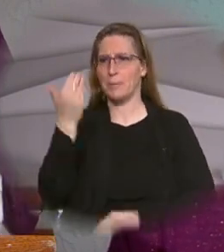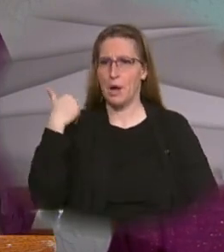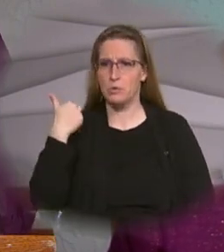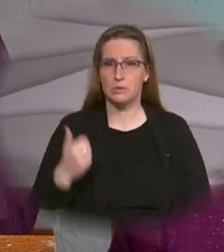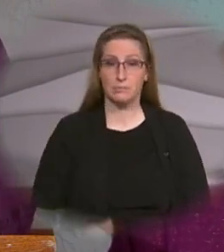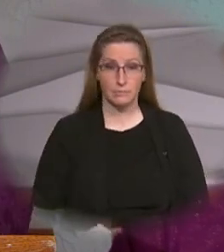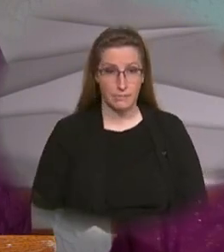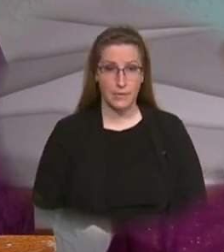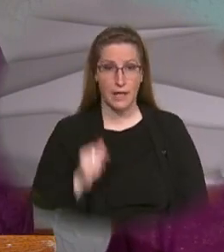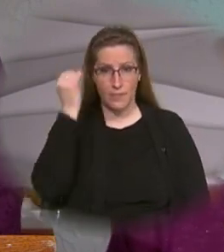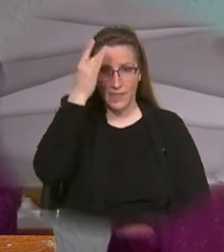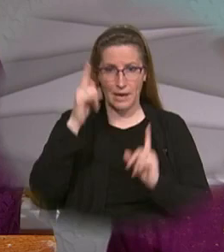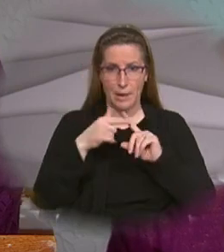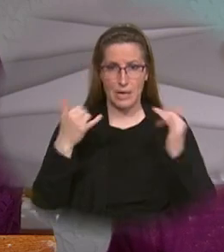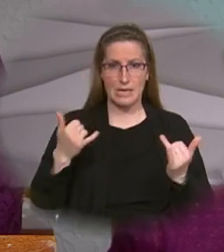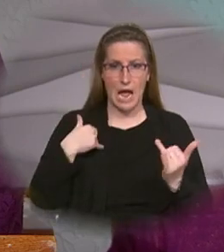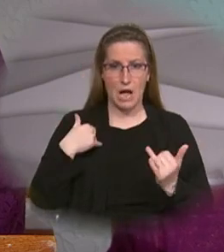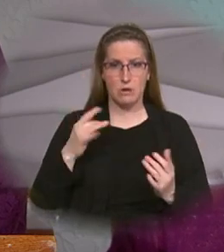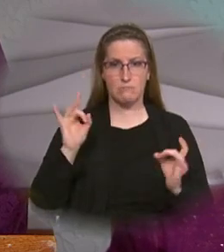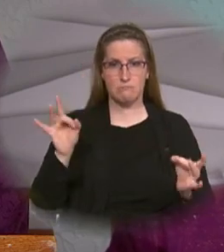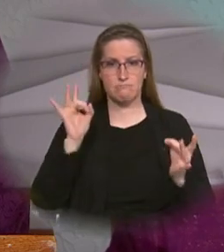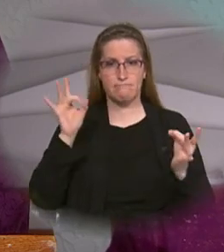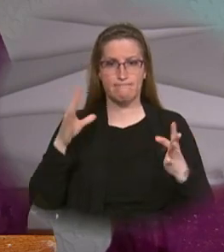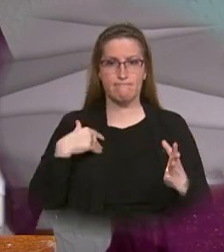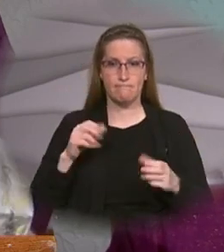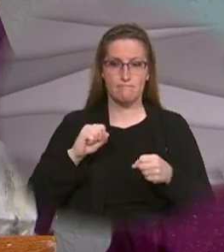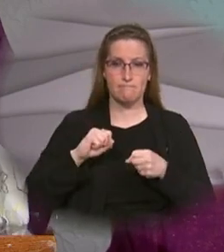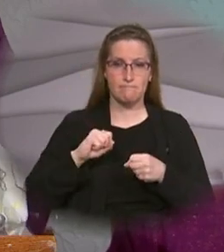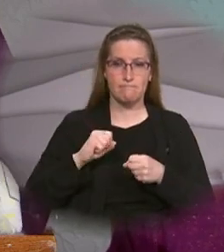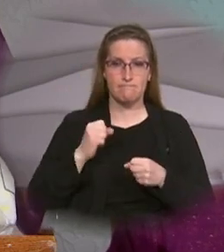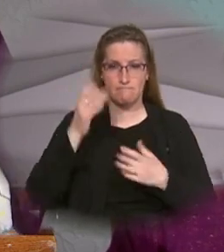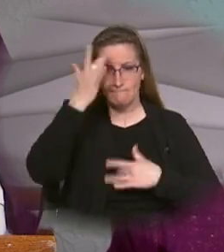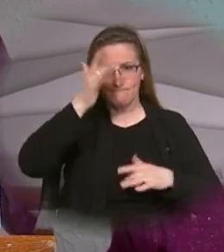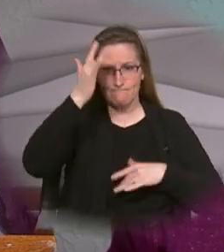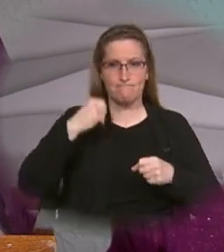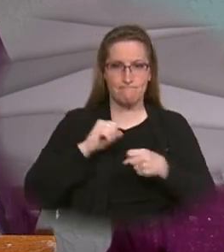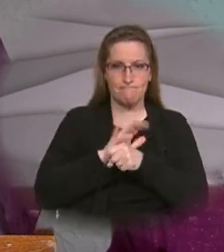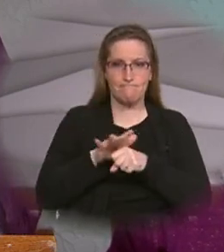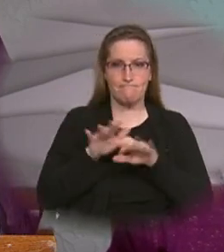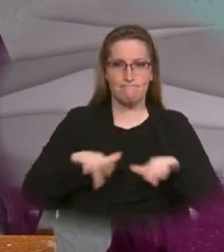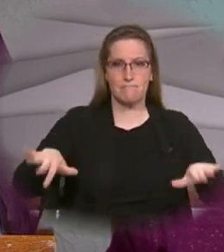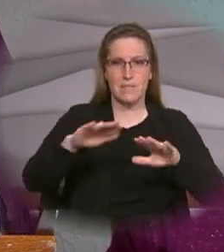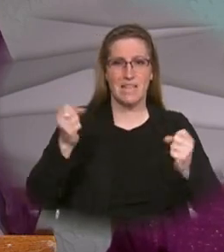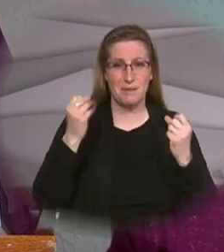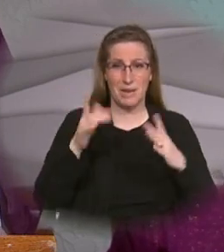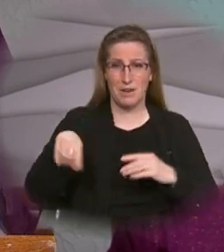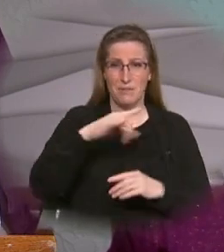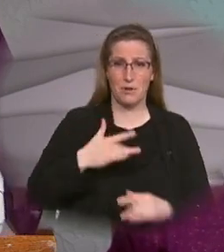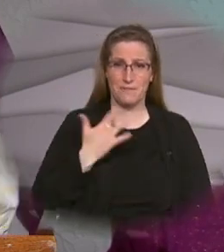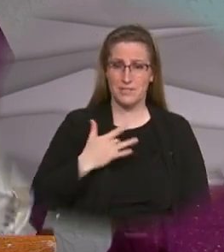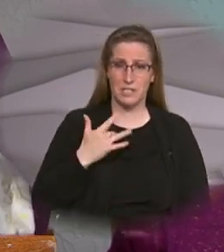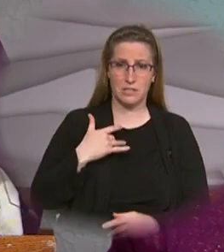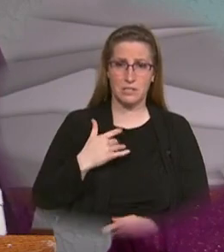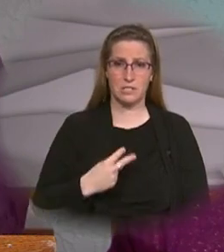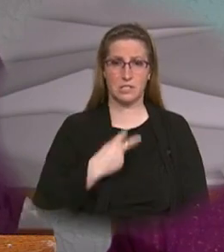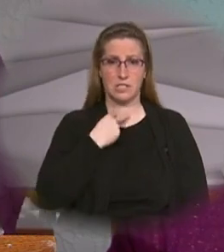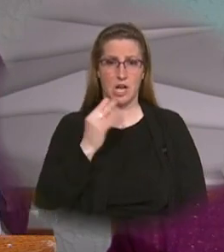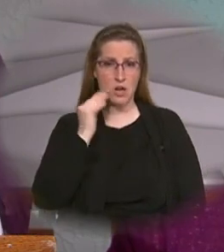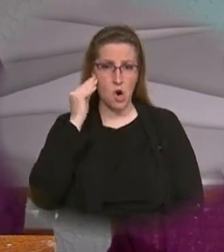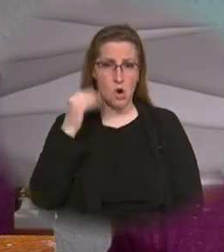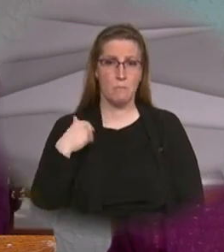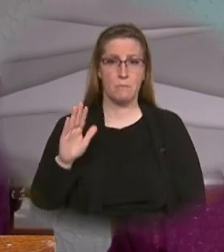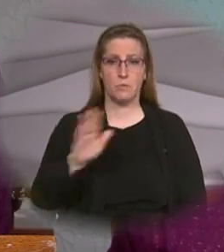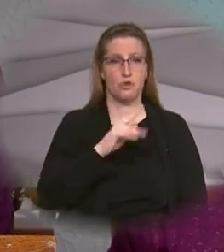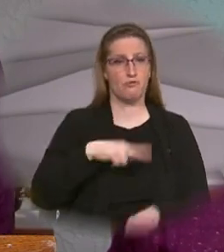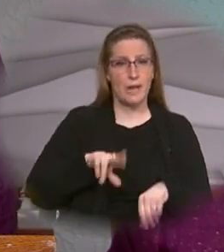with this pandemic afflicting us I'm sure many of us feel confined in our homes our regular freedom